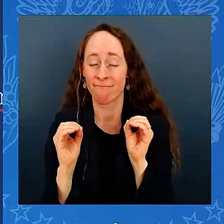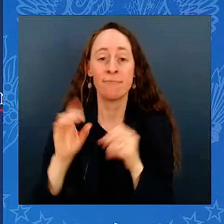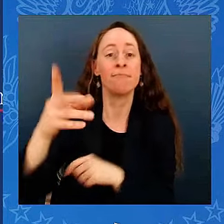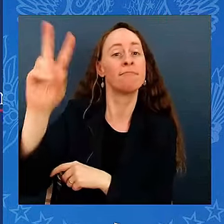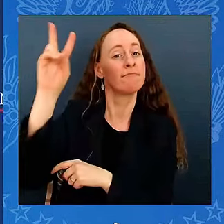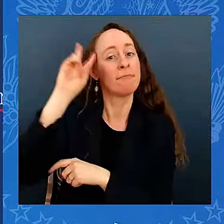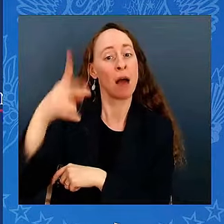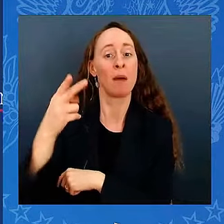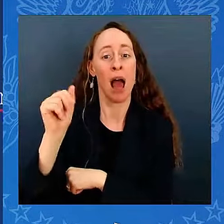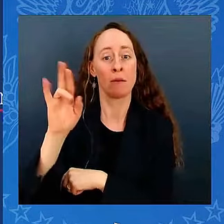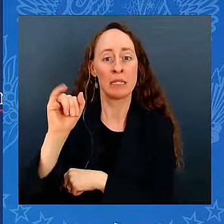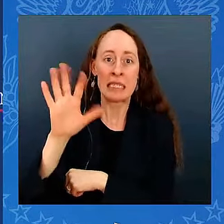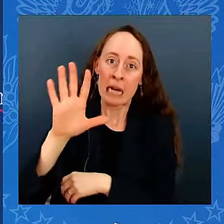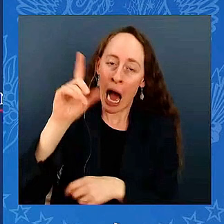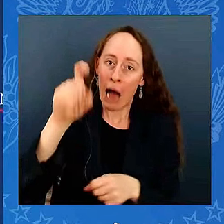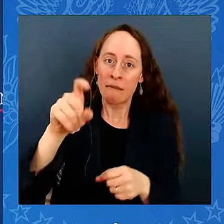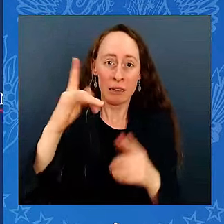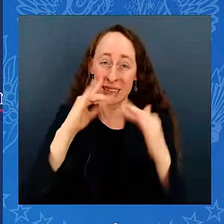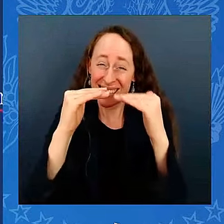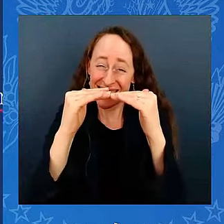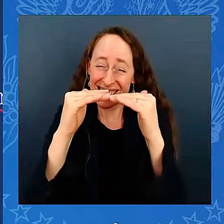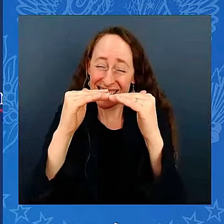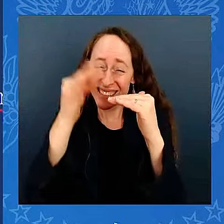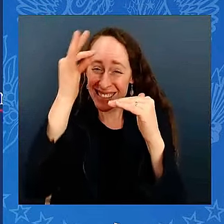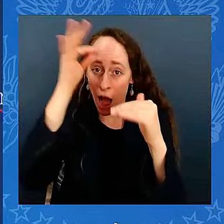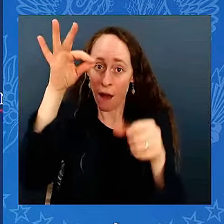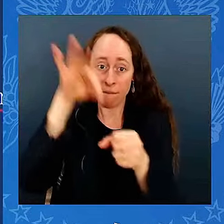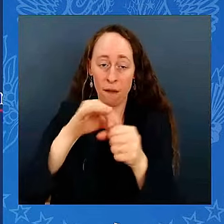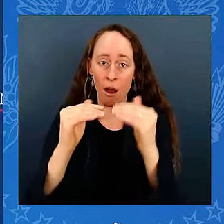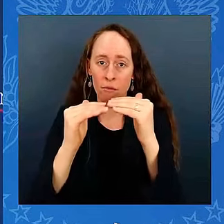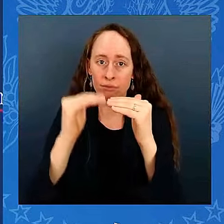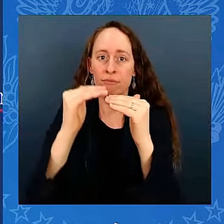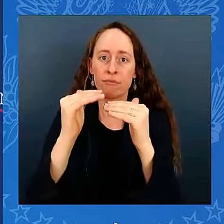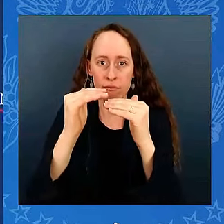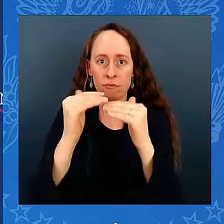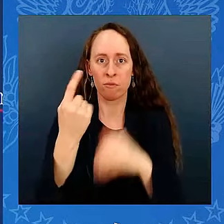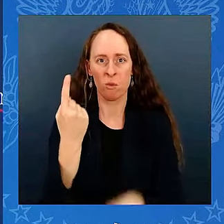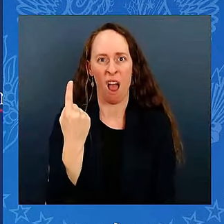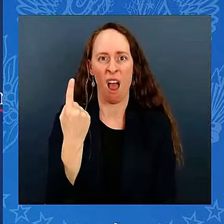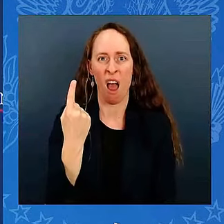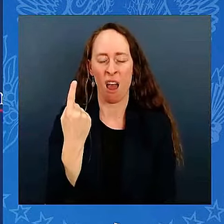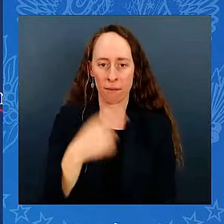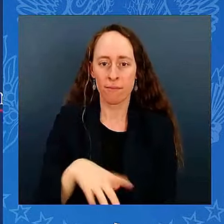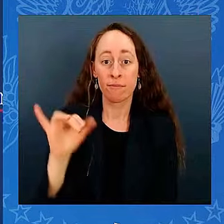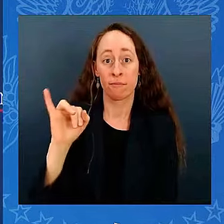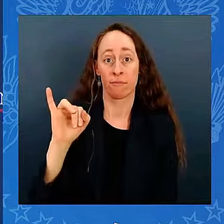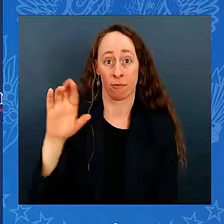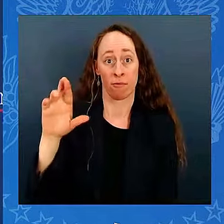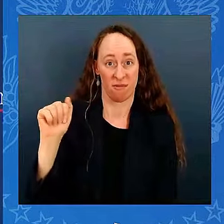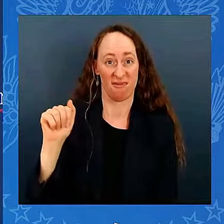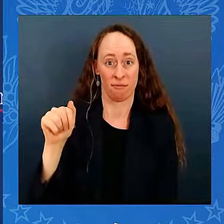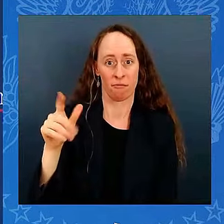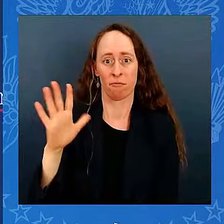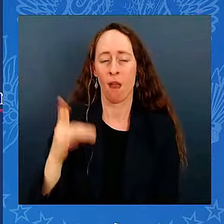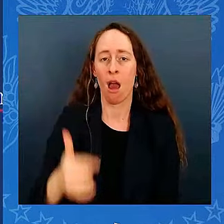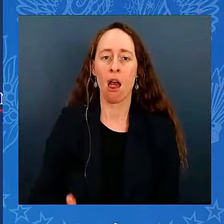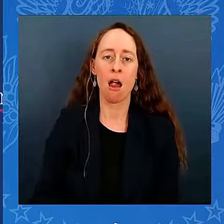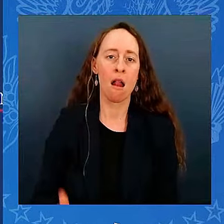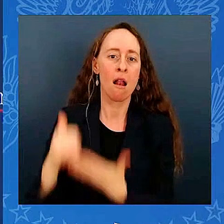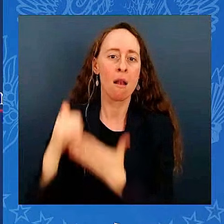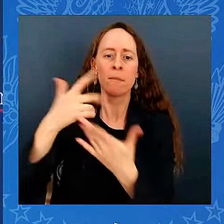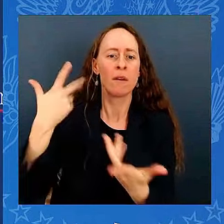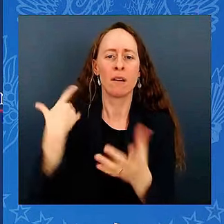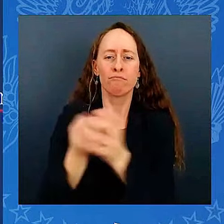The Inflation Reduction Act. It's going to help cut carbon emissions in half by 2030. We're well on the way, including,